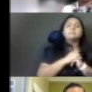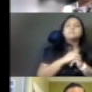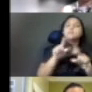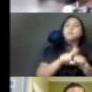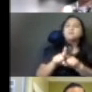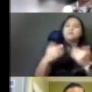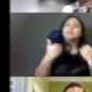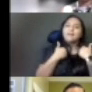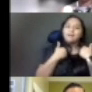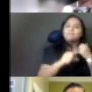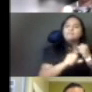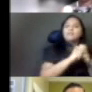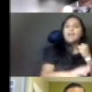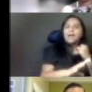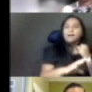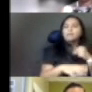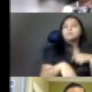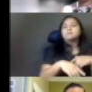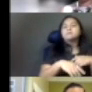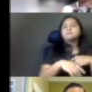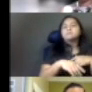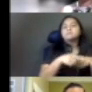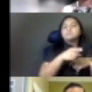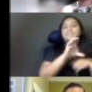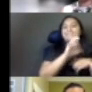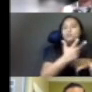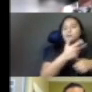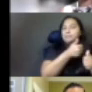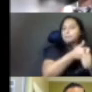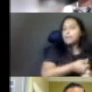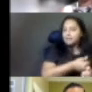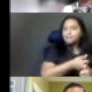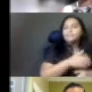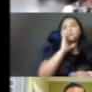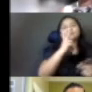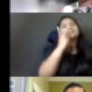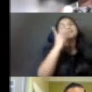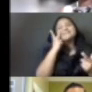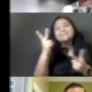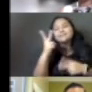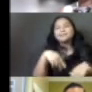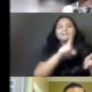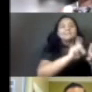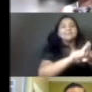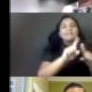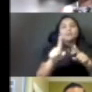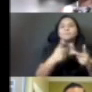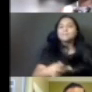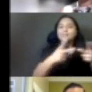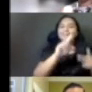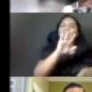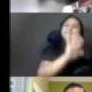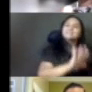course, and you'll see them in bus shelters throughout Los Angeles and wild postings throughout LA and the San Francisco Bay